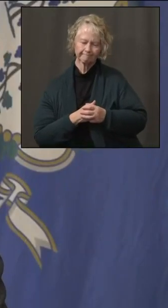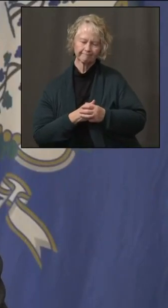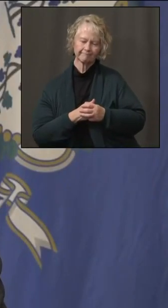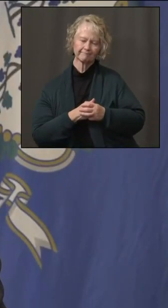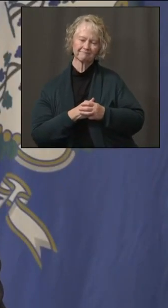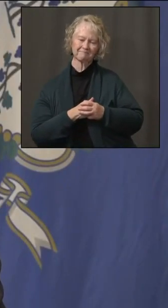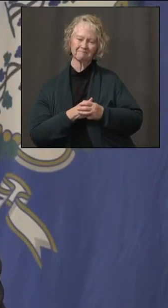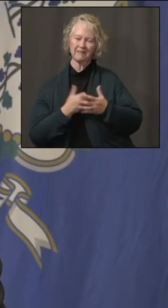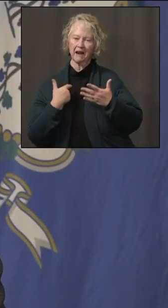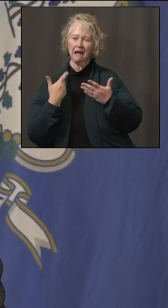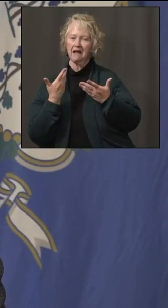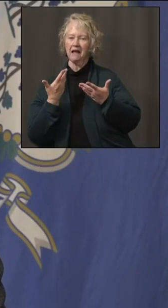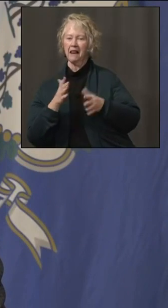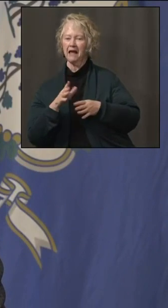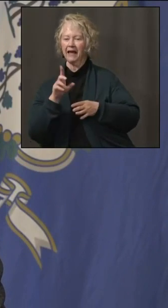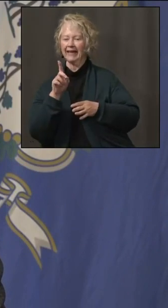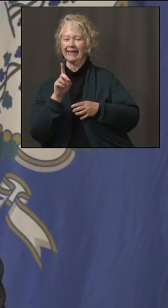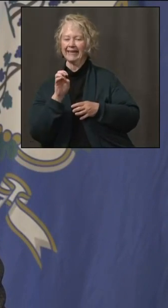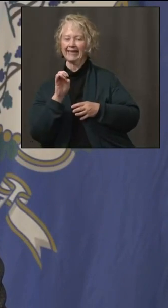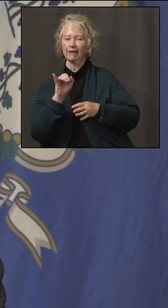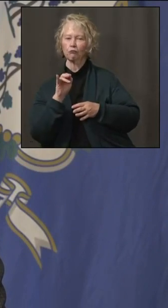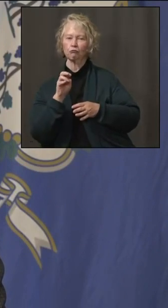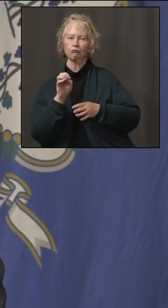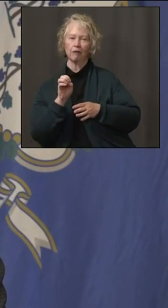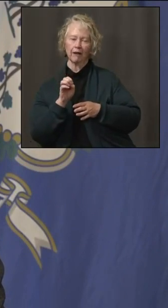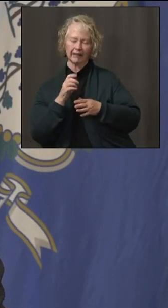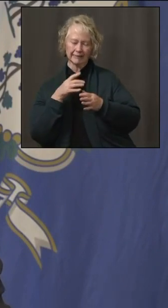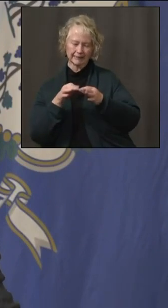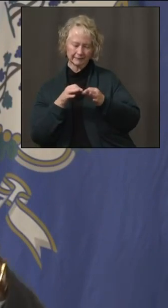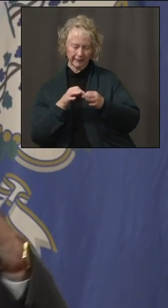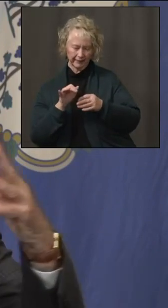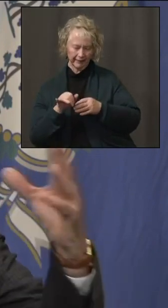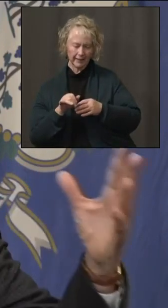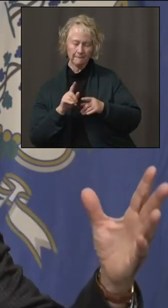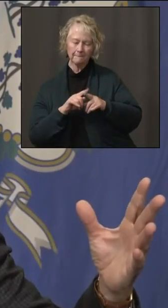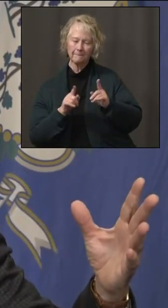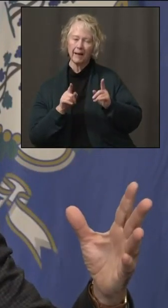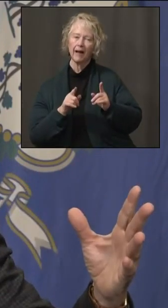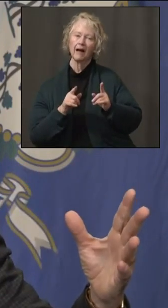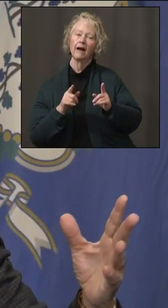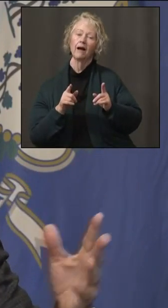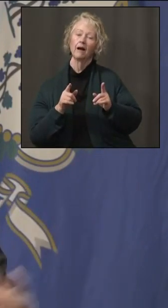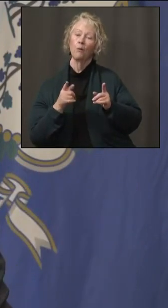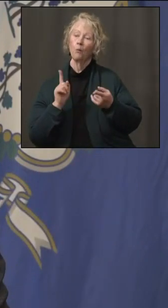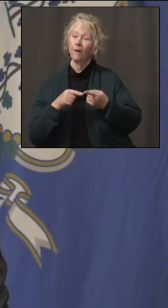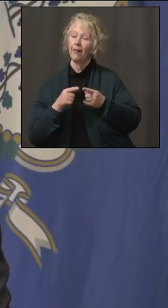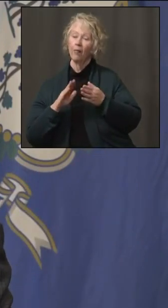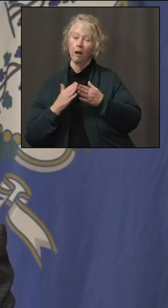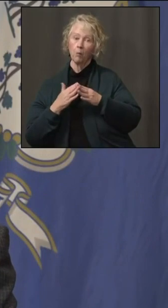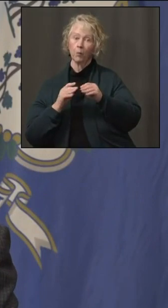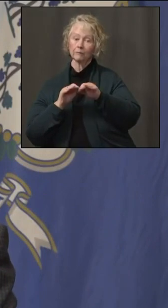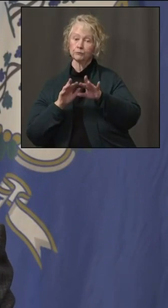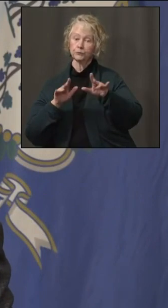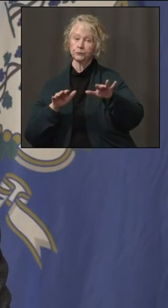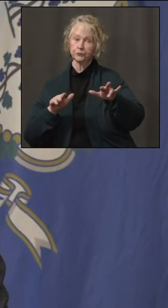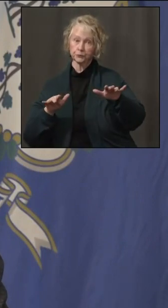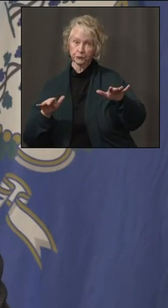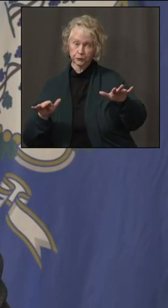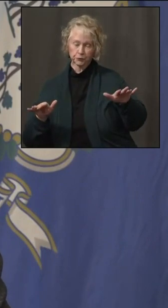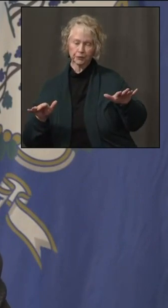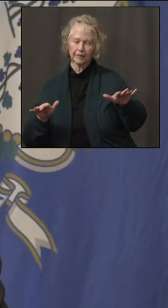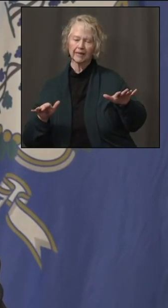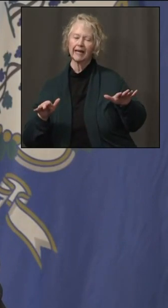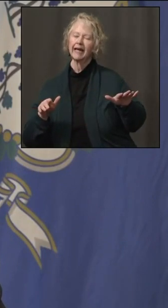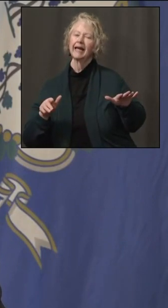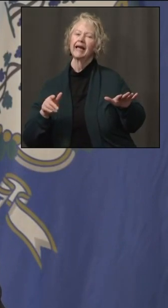I'll let Deirdre, because she can give you some of the numbers that we've seen on restaurants. But, look, when you have community spread, it's more broadly in the